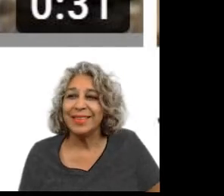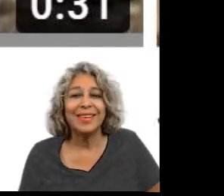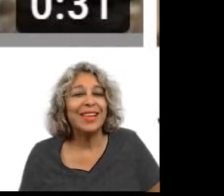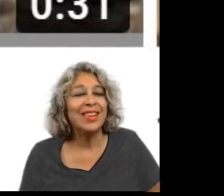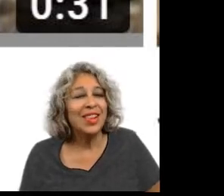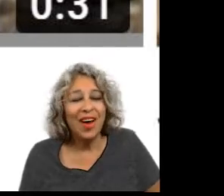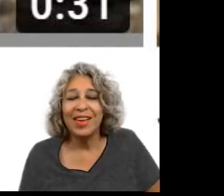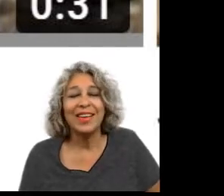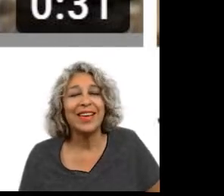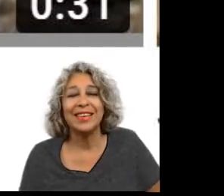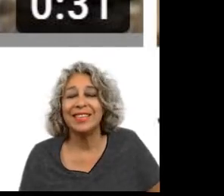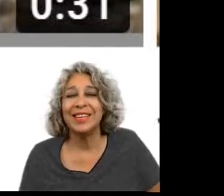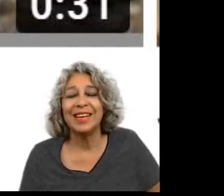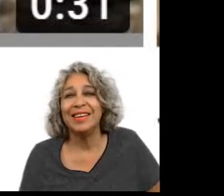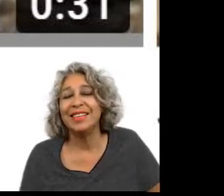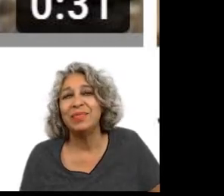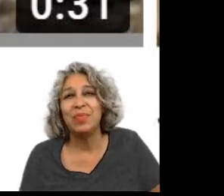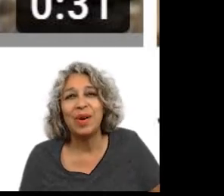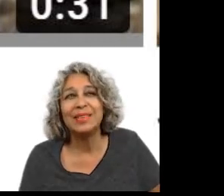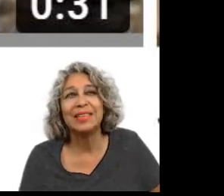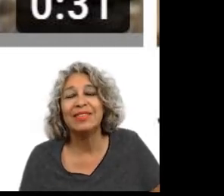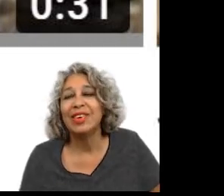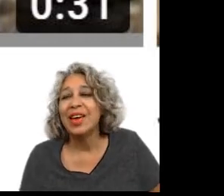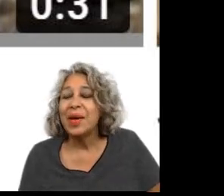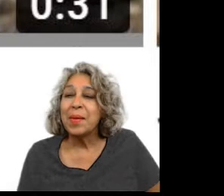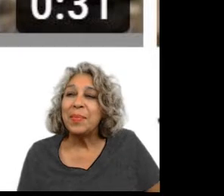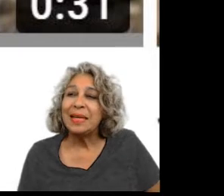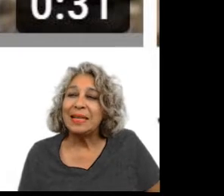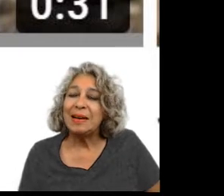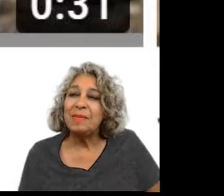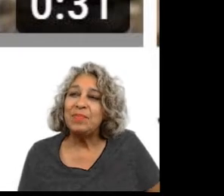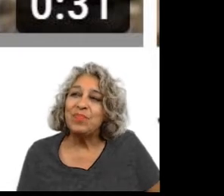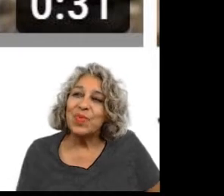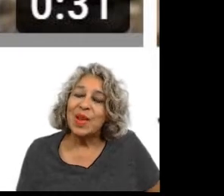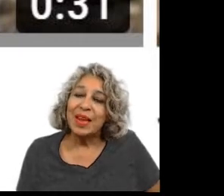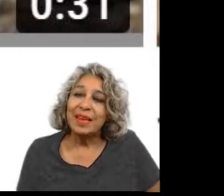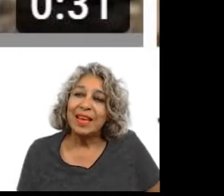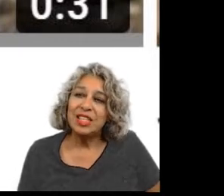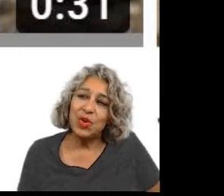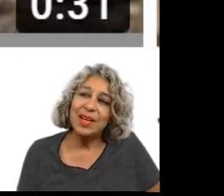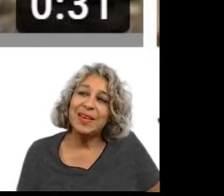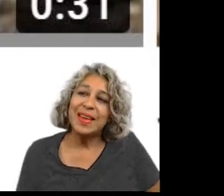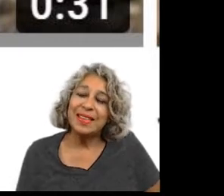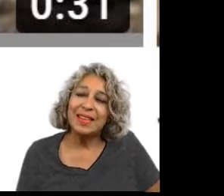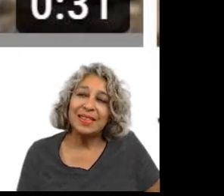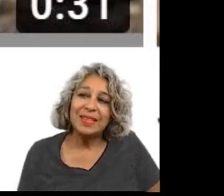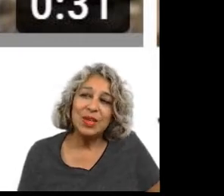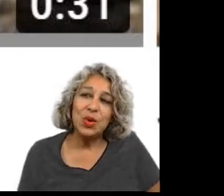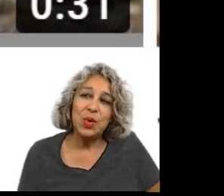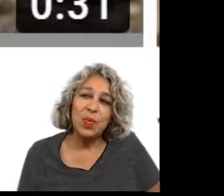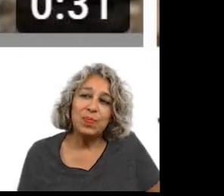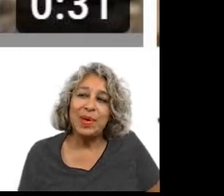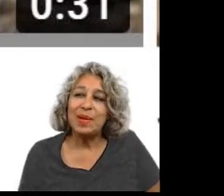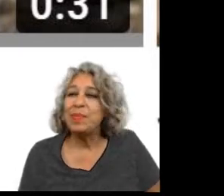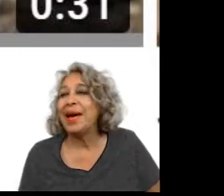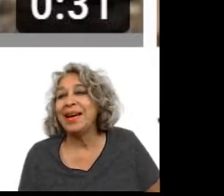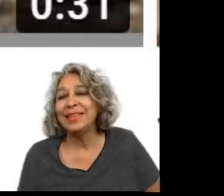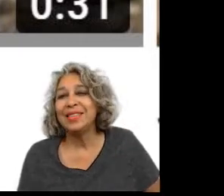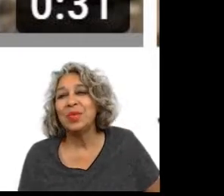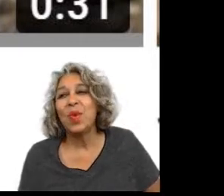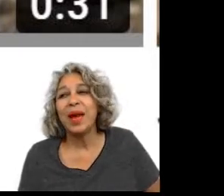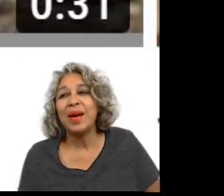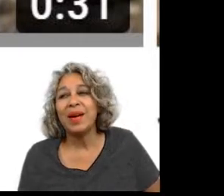lot a lot he has done it's impressive but he's trying to get this new bill